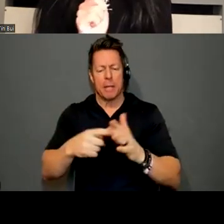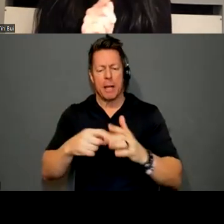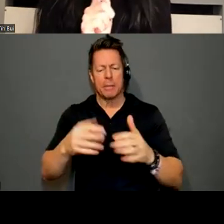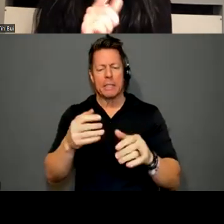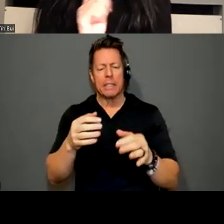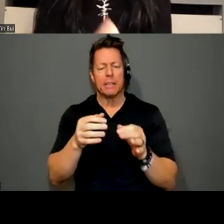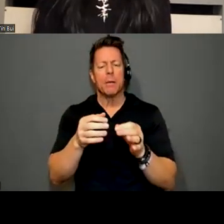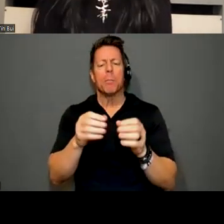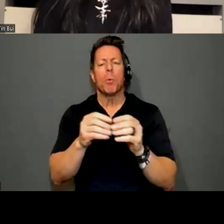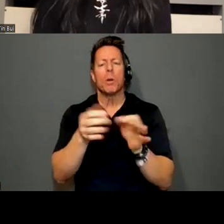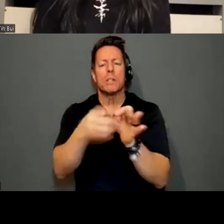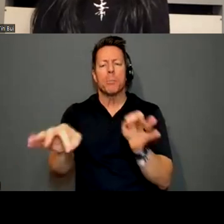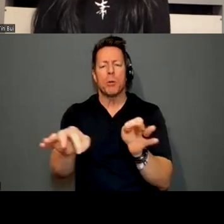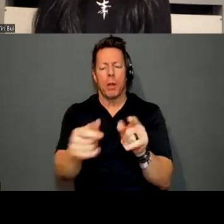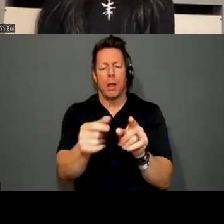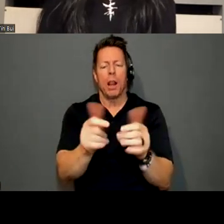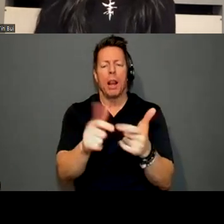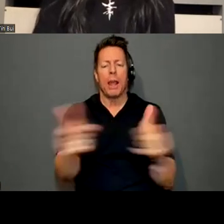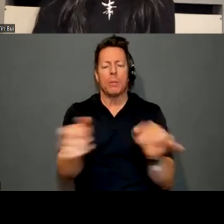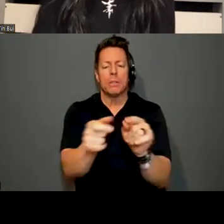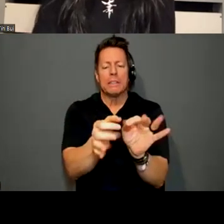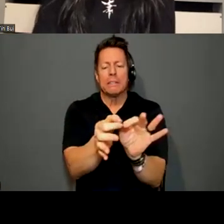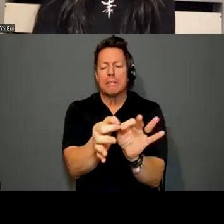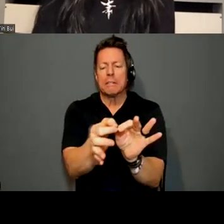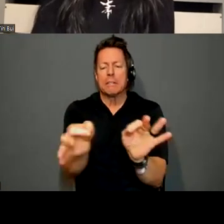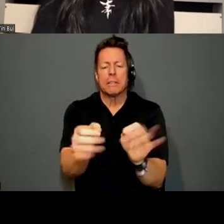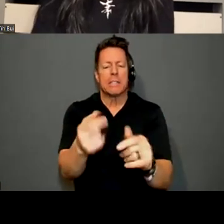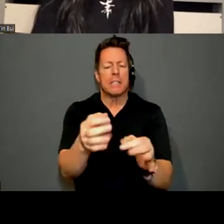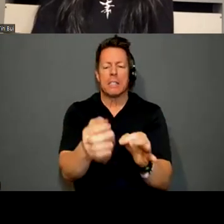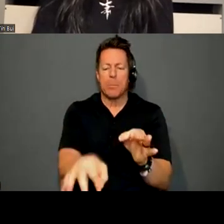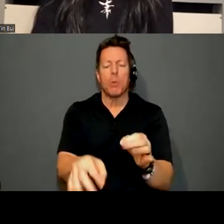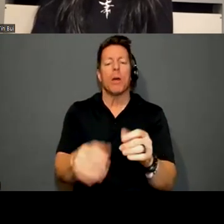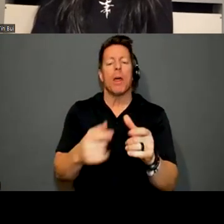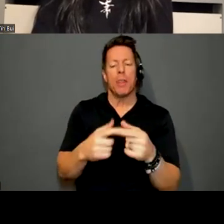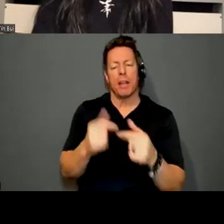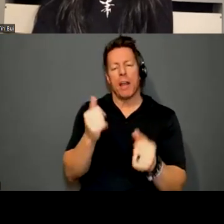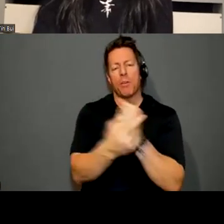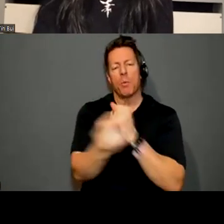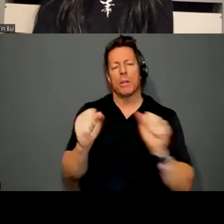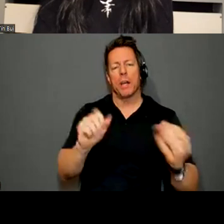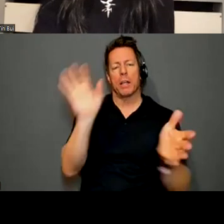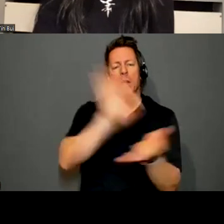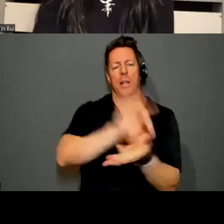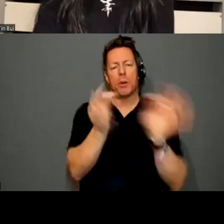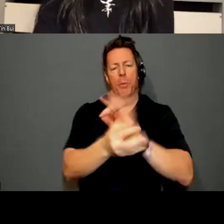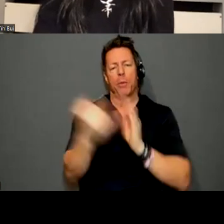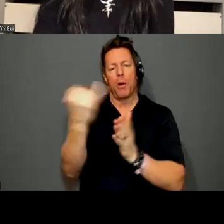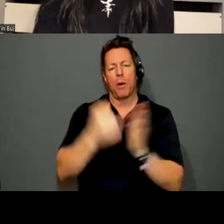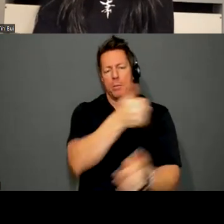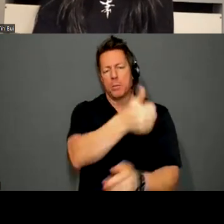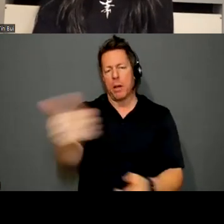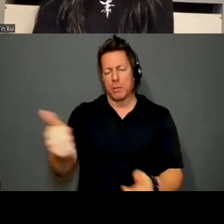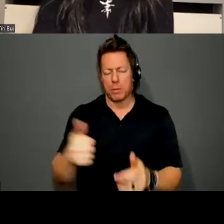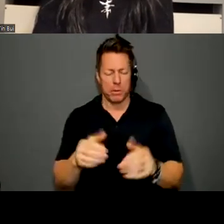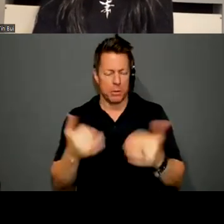So I don't have any other follow up words or comments, but if anyone does, I would love to give you the opportunity to Emily